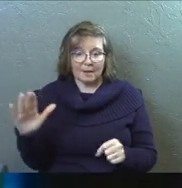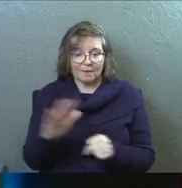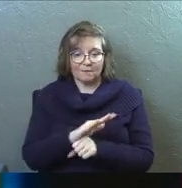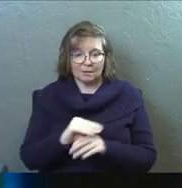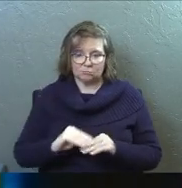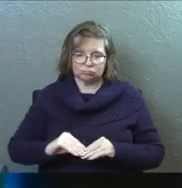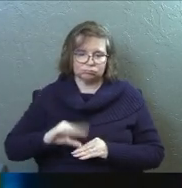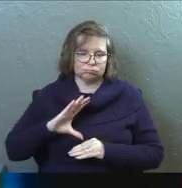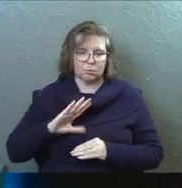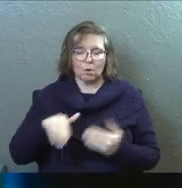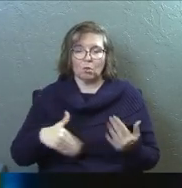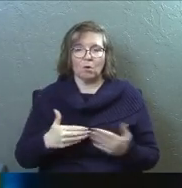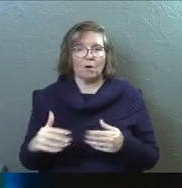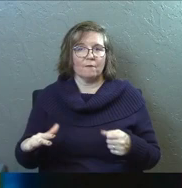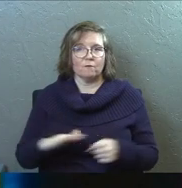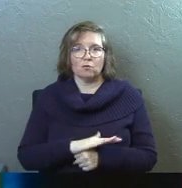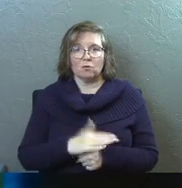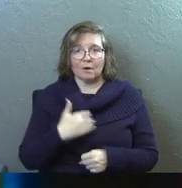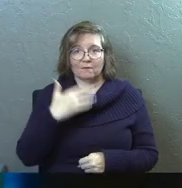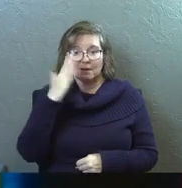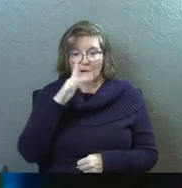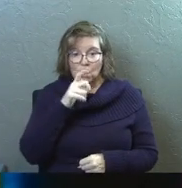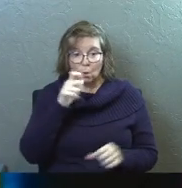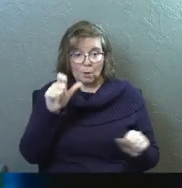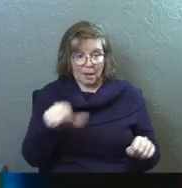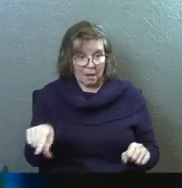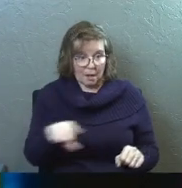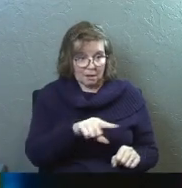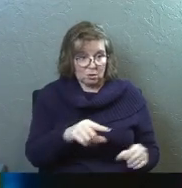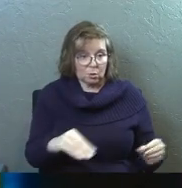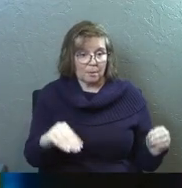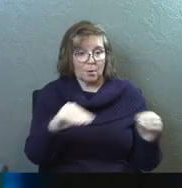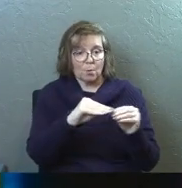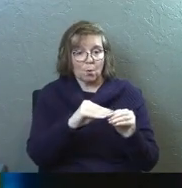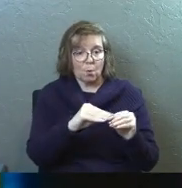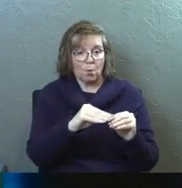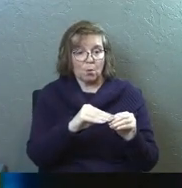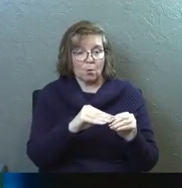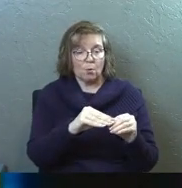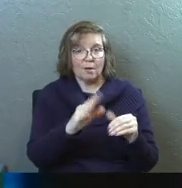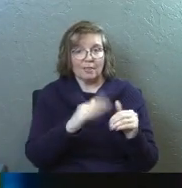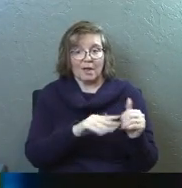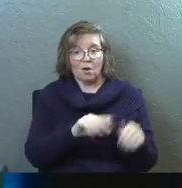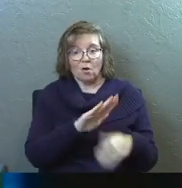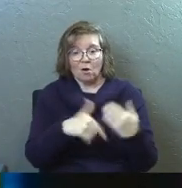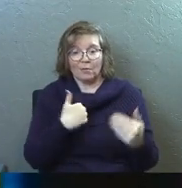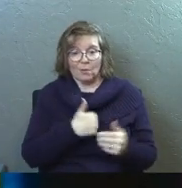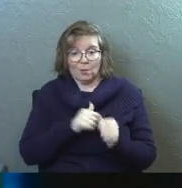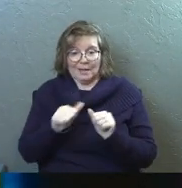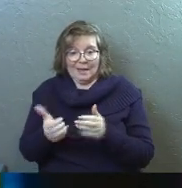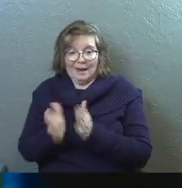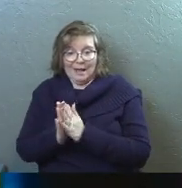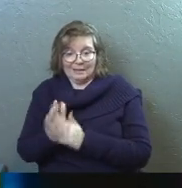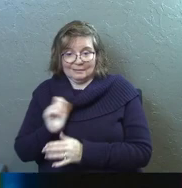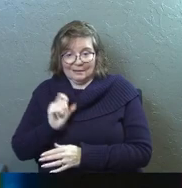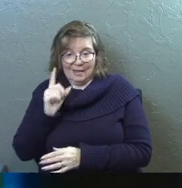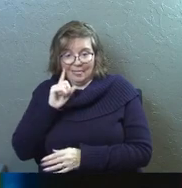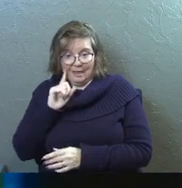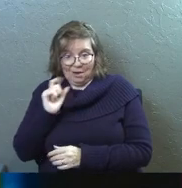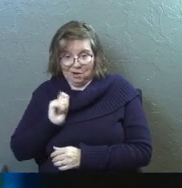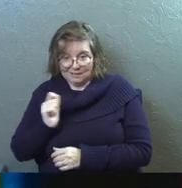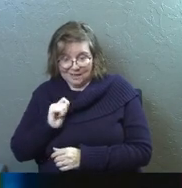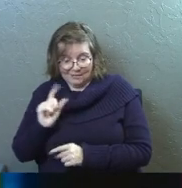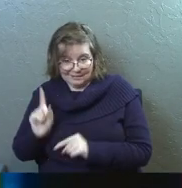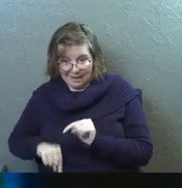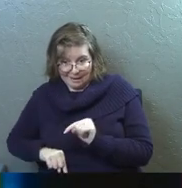all the fullness of God. Now to him who is able to do far more abundantly than all that we could ask or think according to the